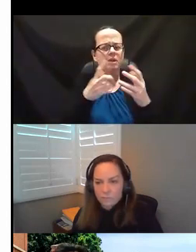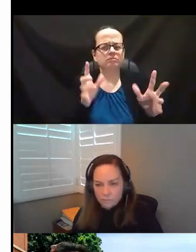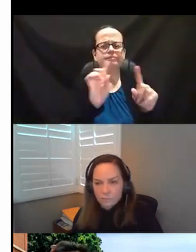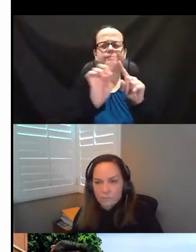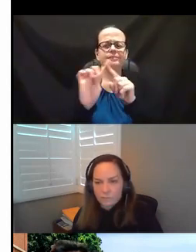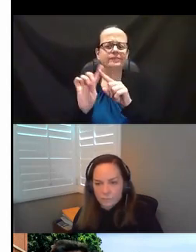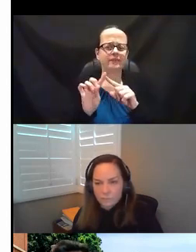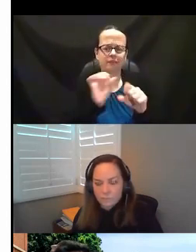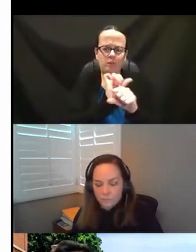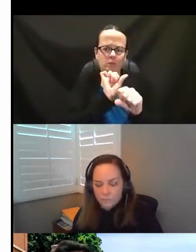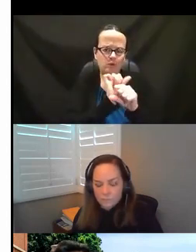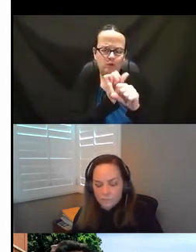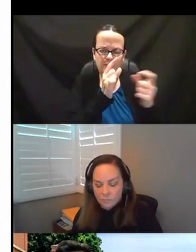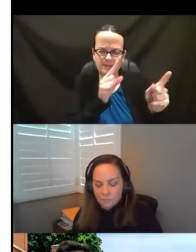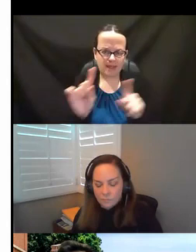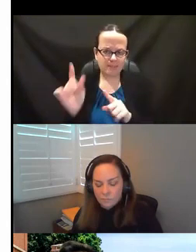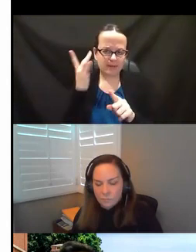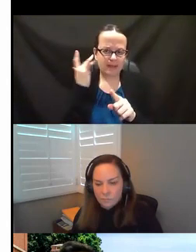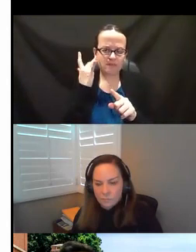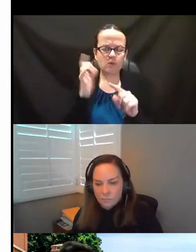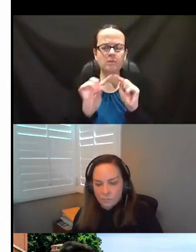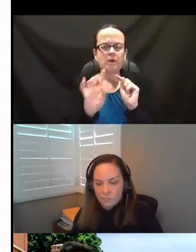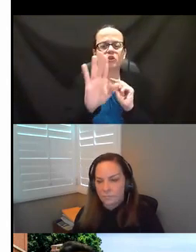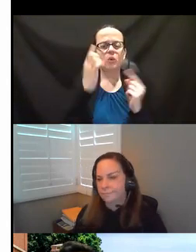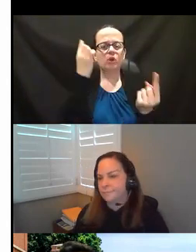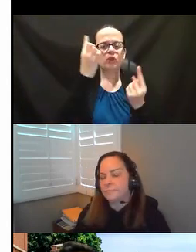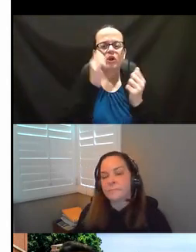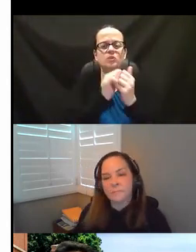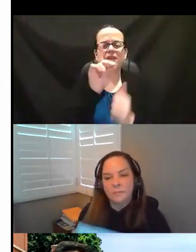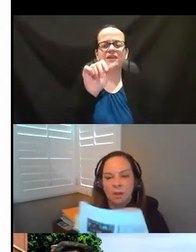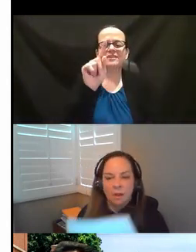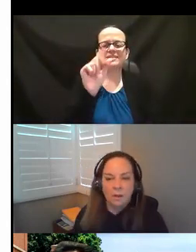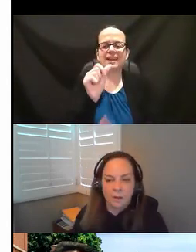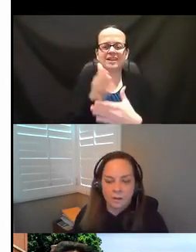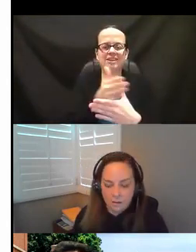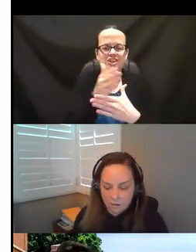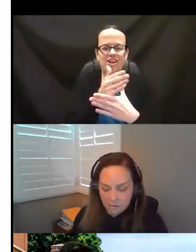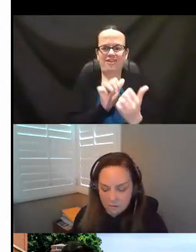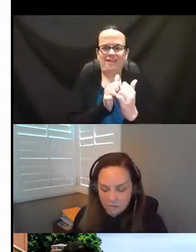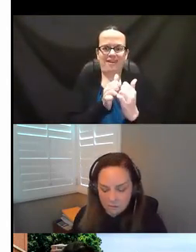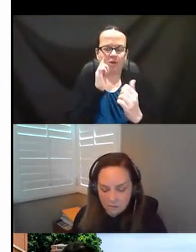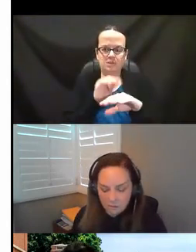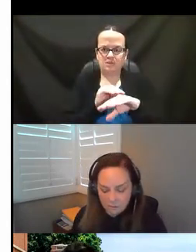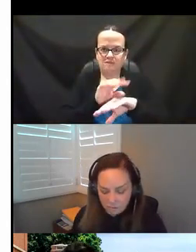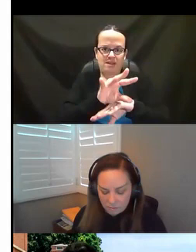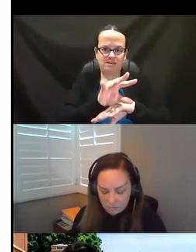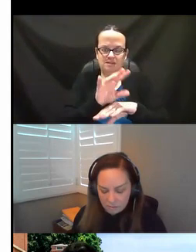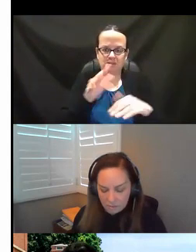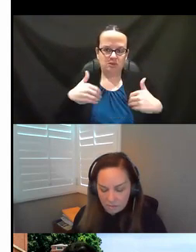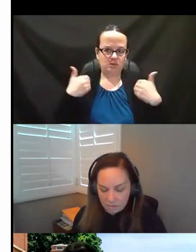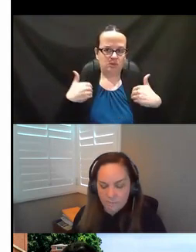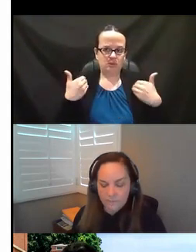work that's happened in California but your thoughts on data sharing and how that has affected the youth and